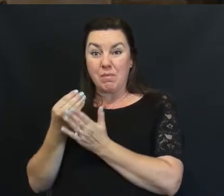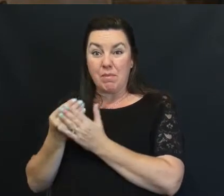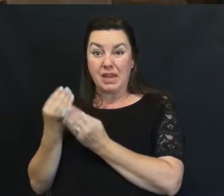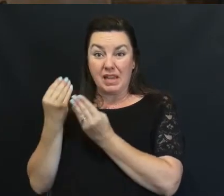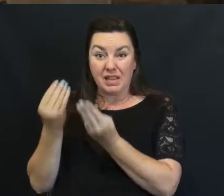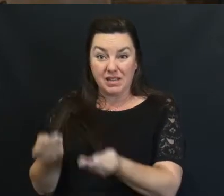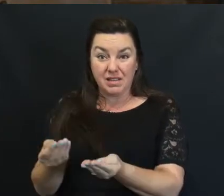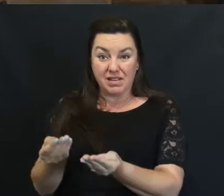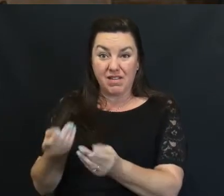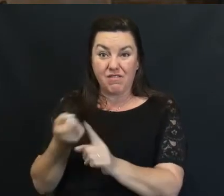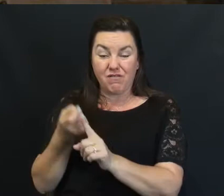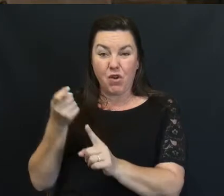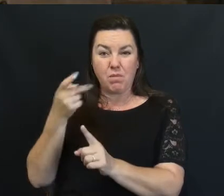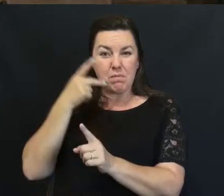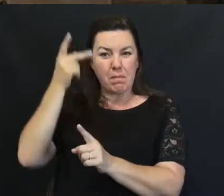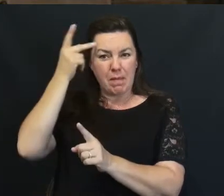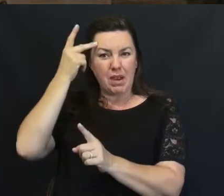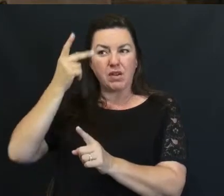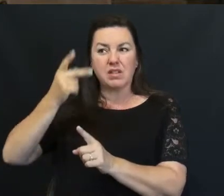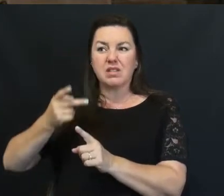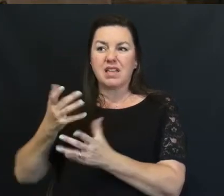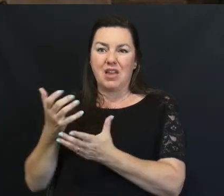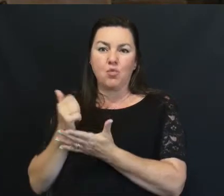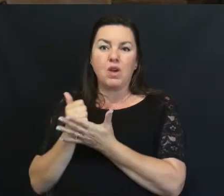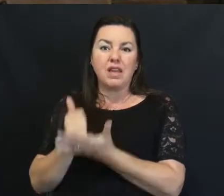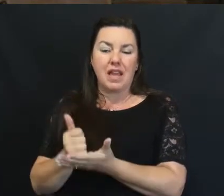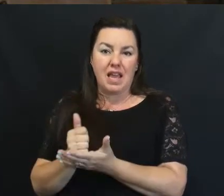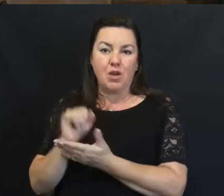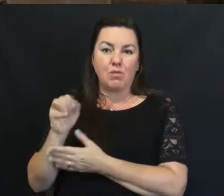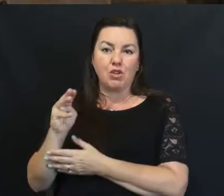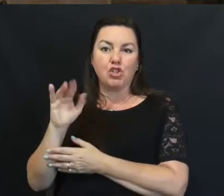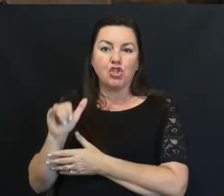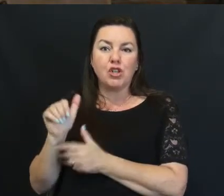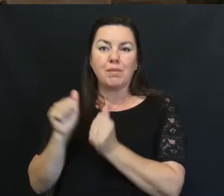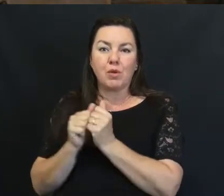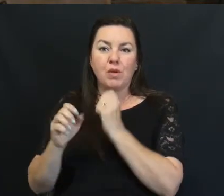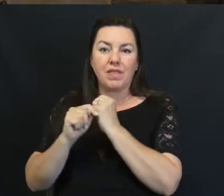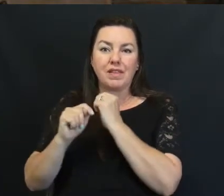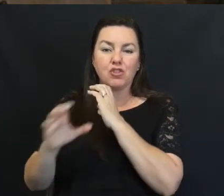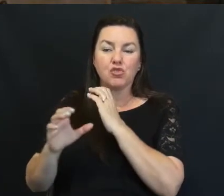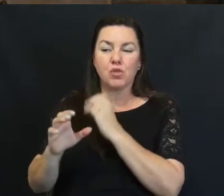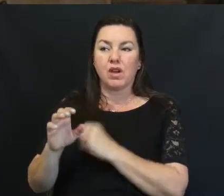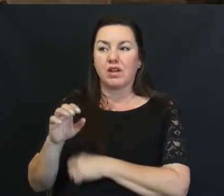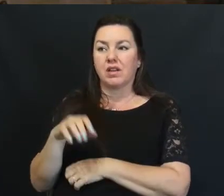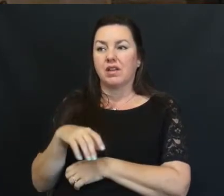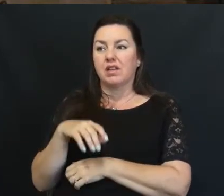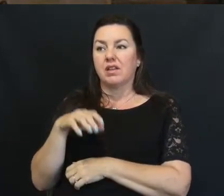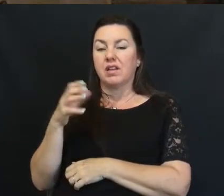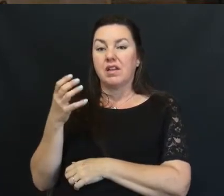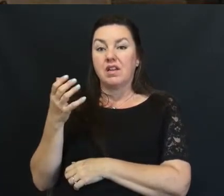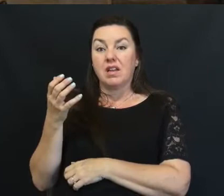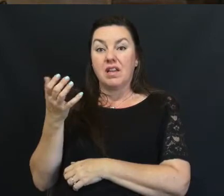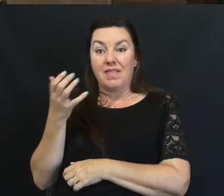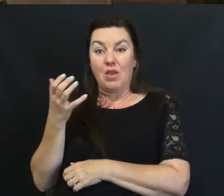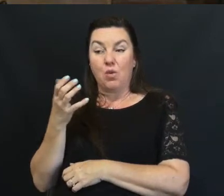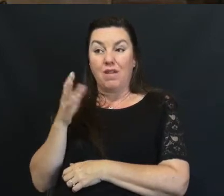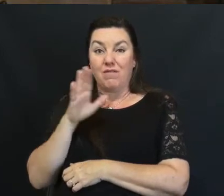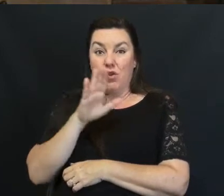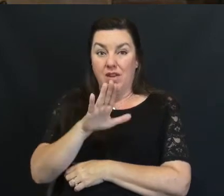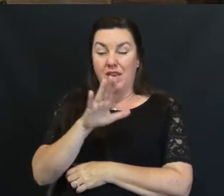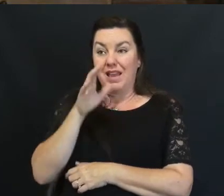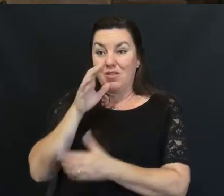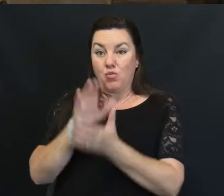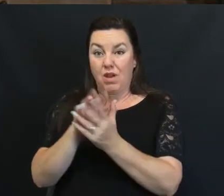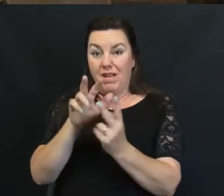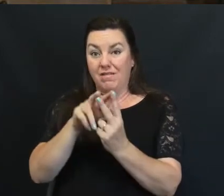That he wanted to help Jimmy With his truck Jimmy wants to be able For he and his wife To be able to stay in the truck